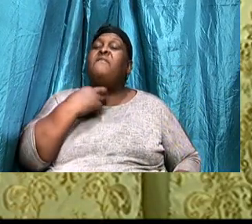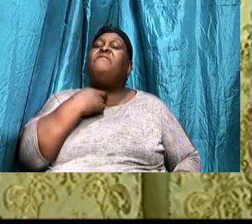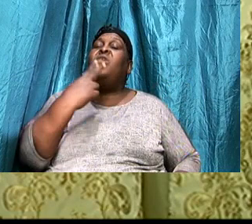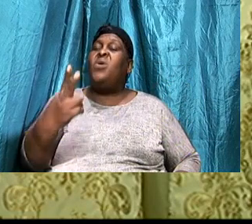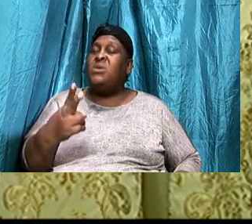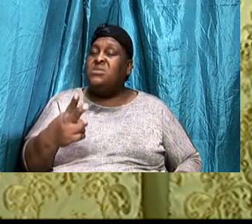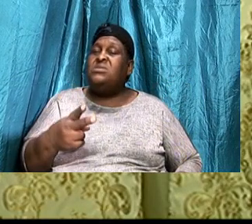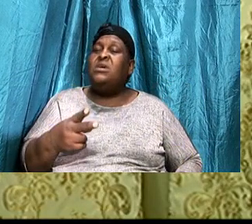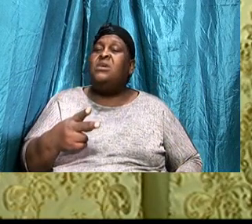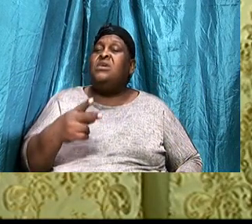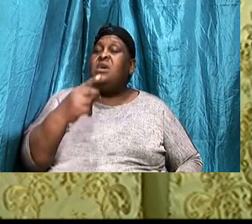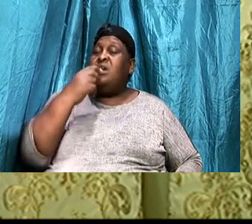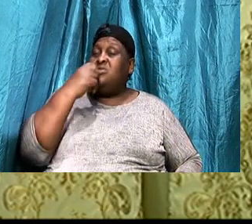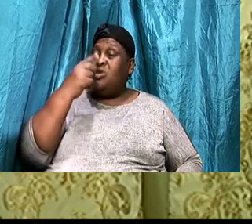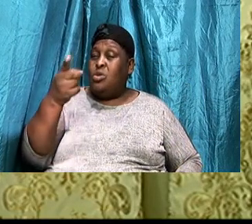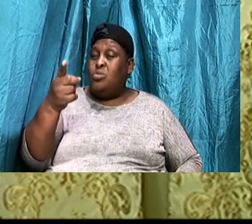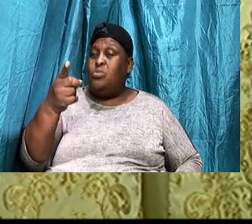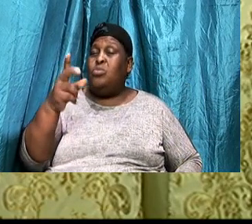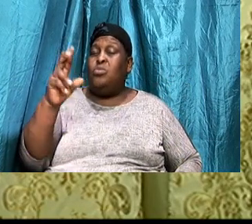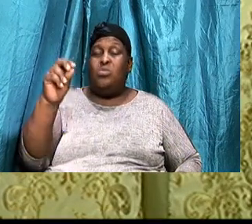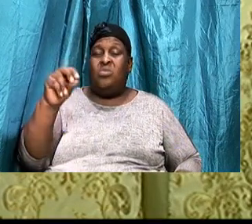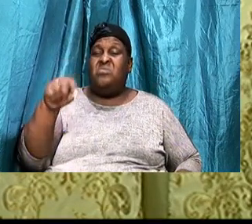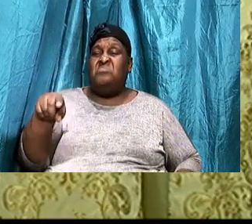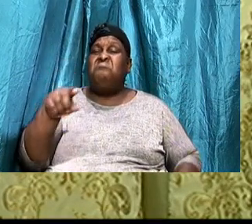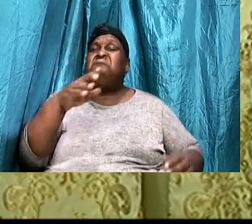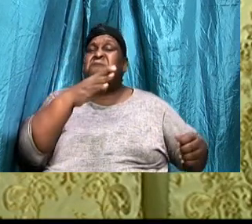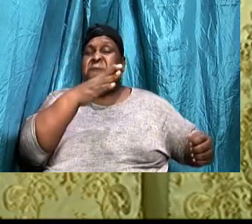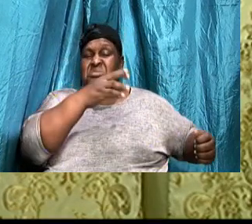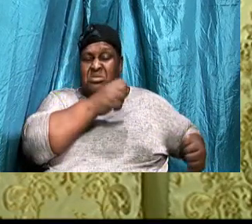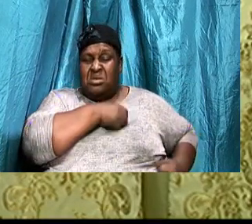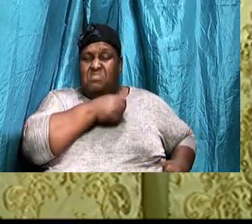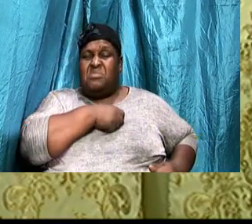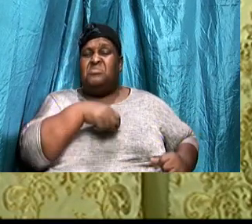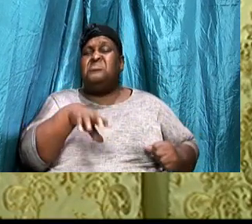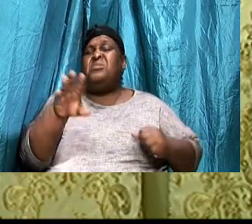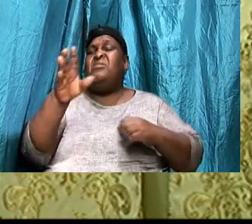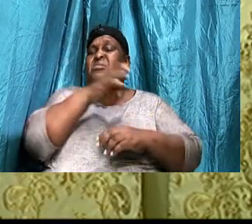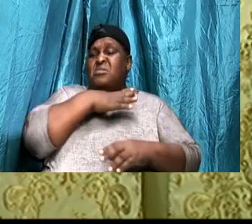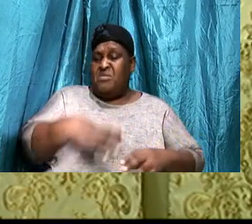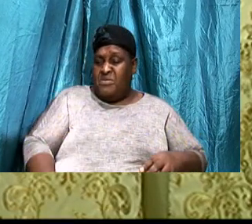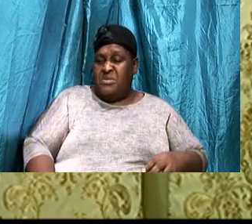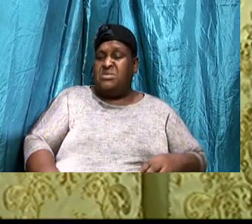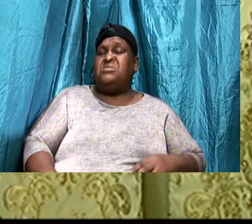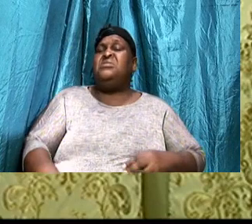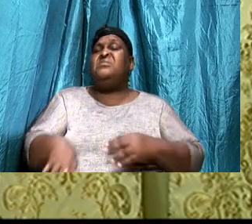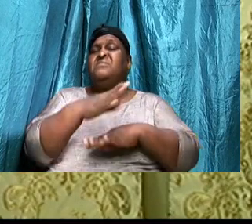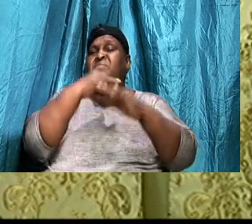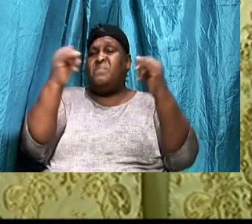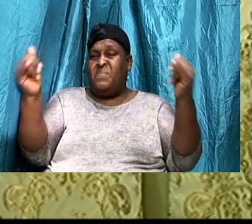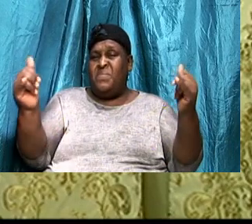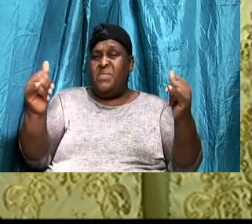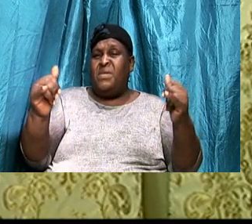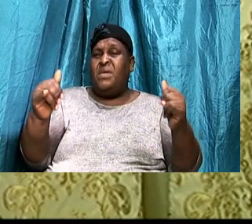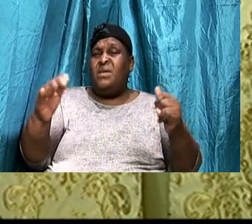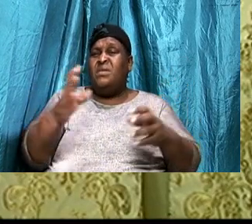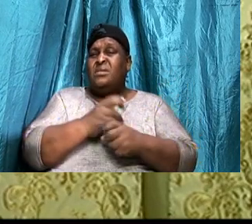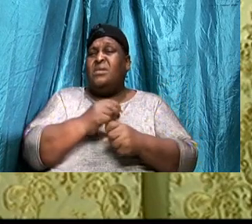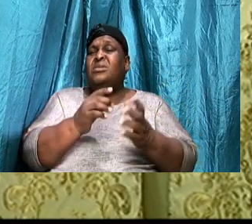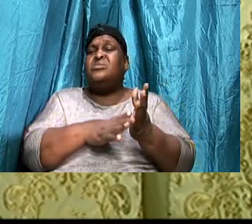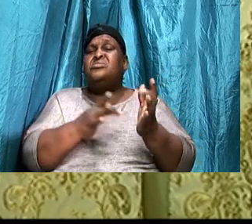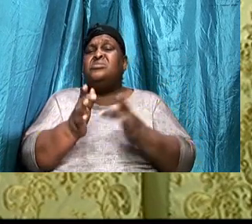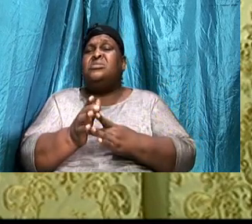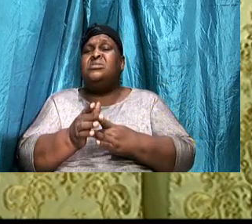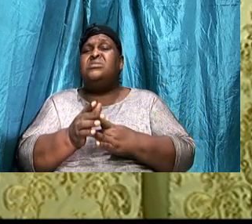And they would say, No, This is an ambassador, Of heaven, When they took Jesus, And Peter spoke, They said,